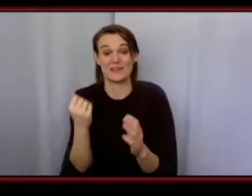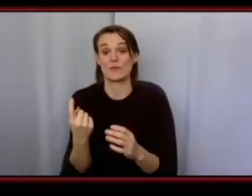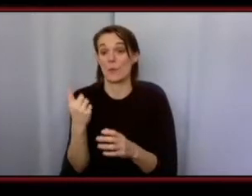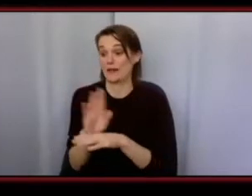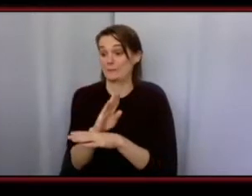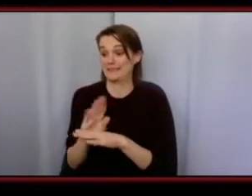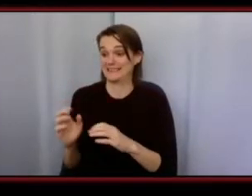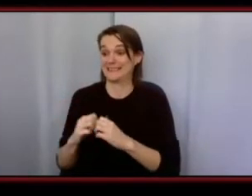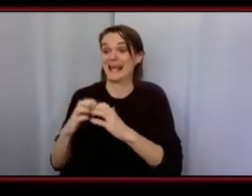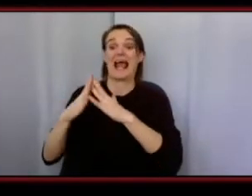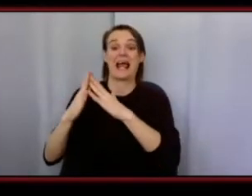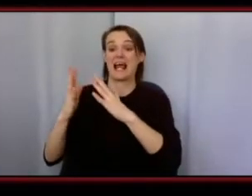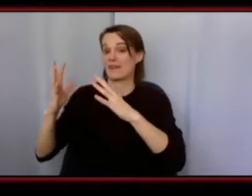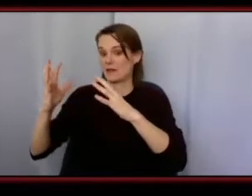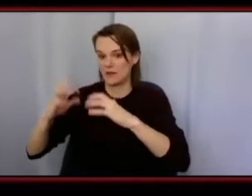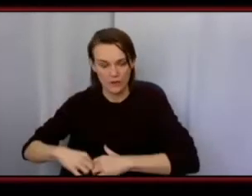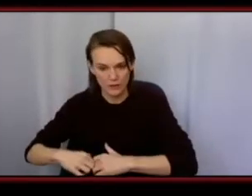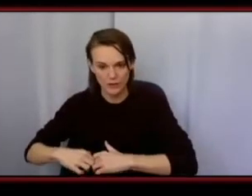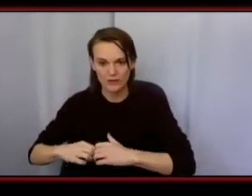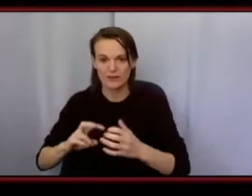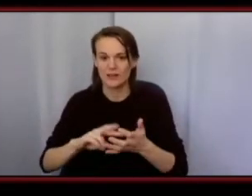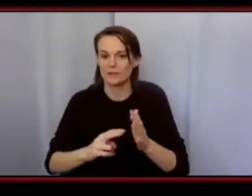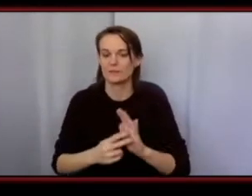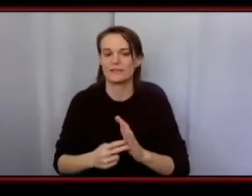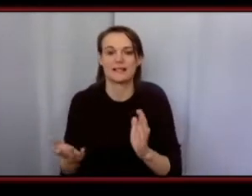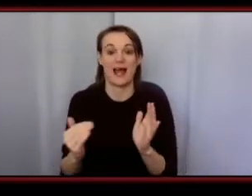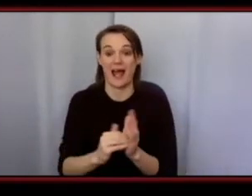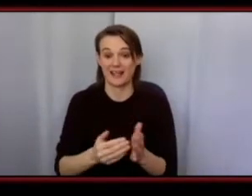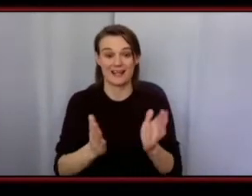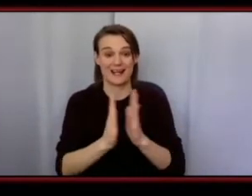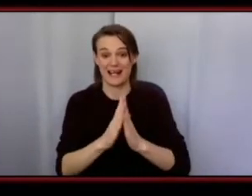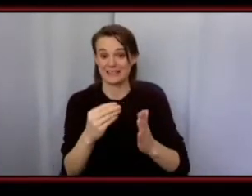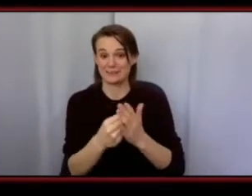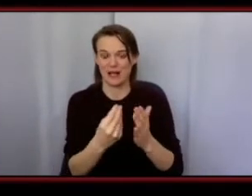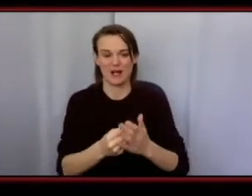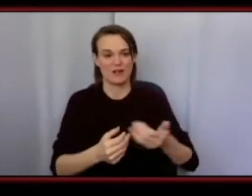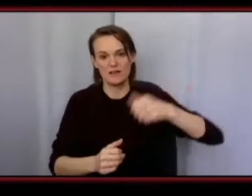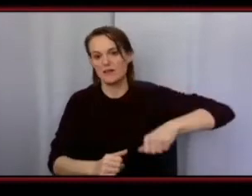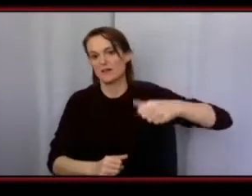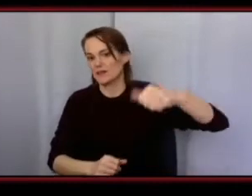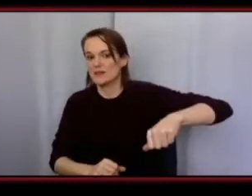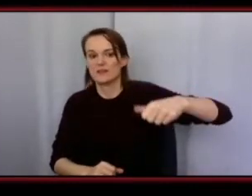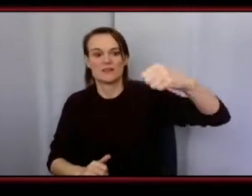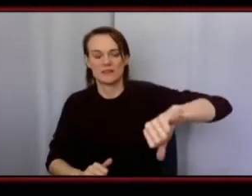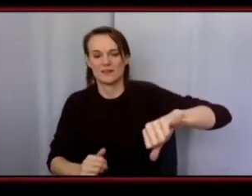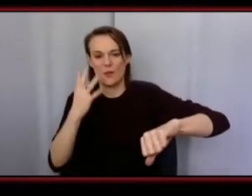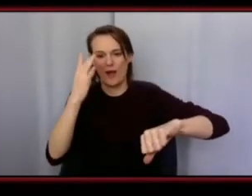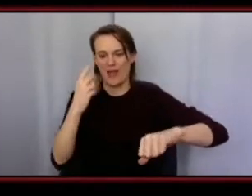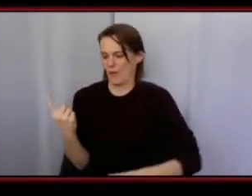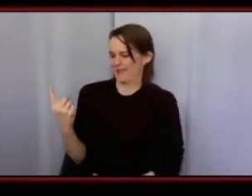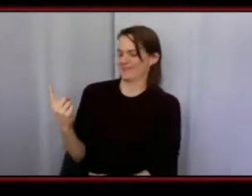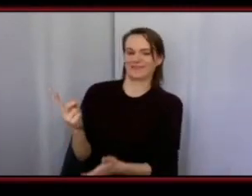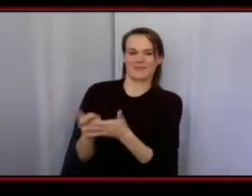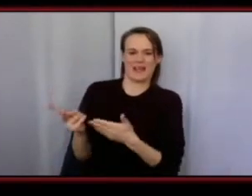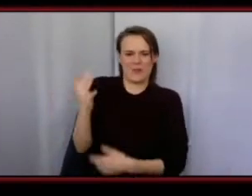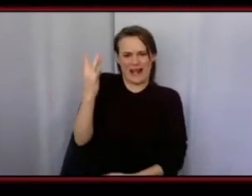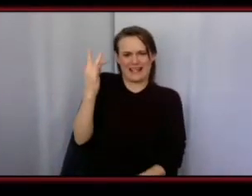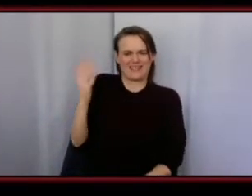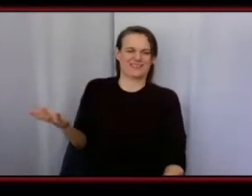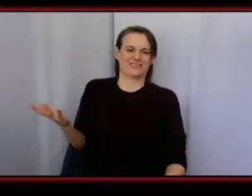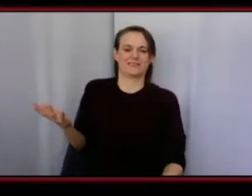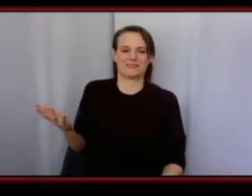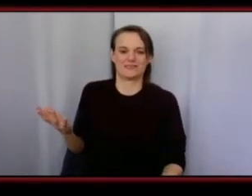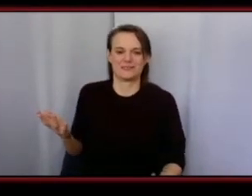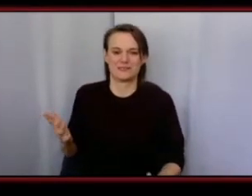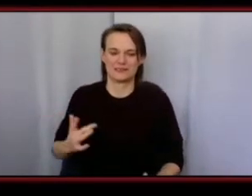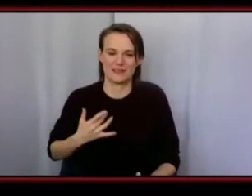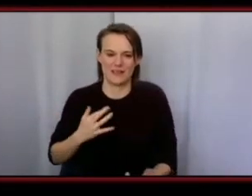business like there's no way you're getting funding if you're trying to start another business so it's like you know i mean you fail once